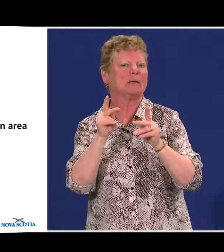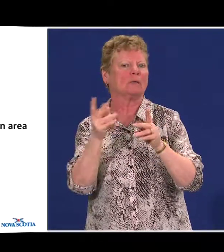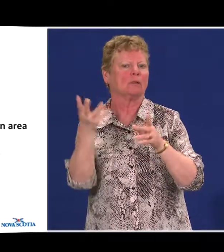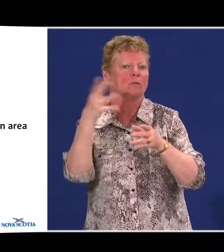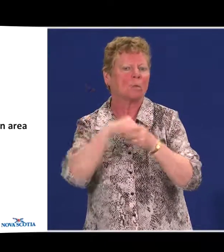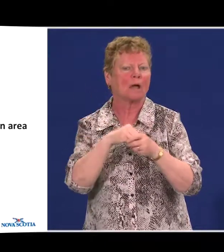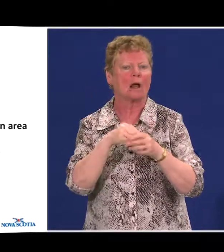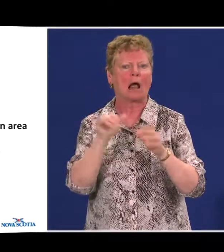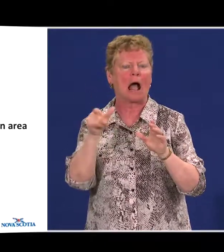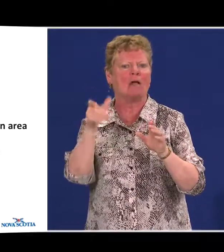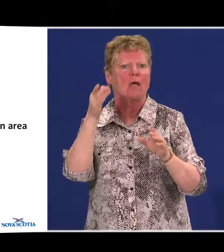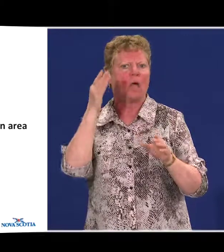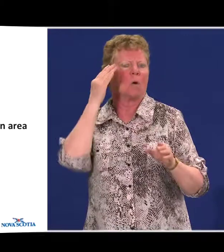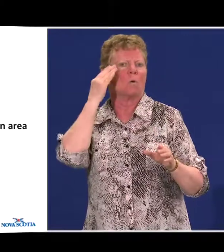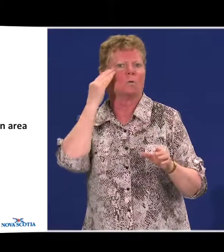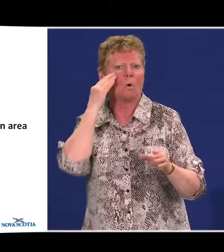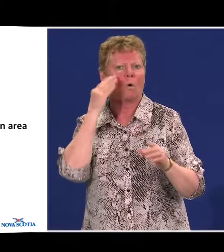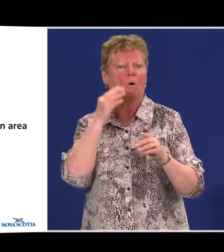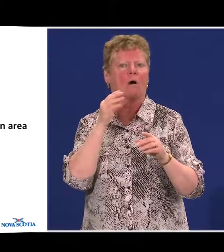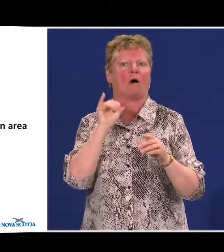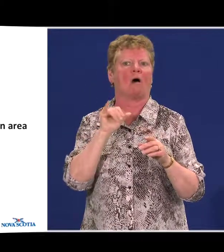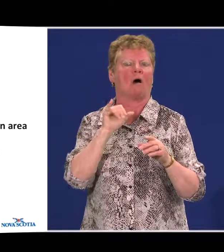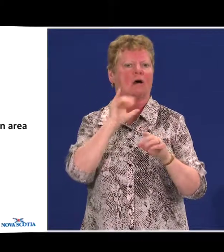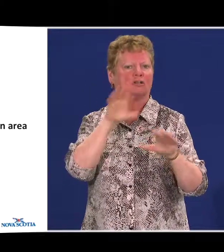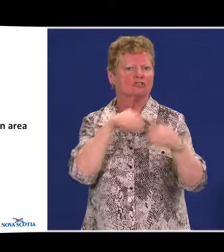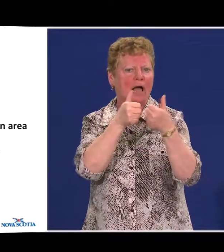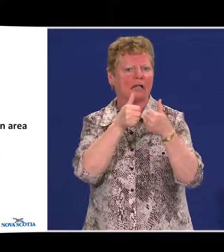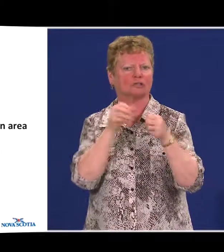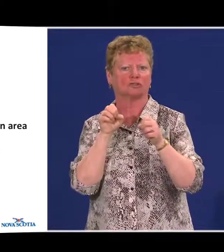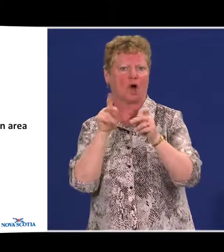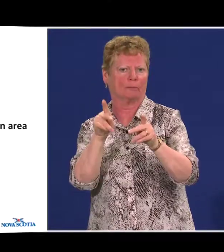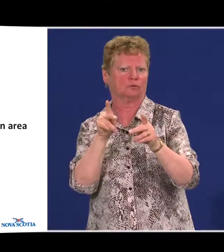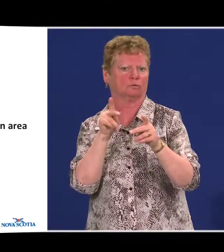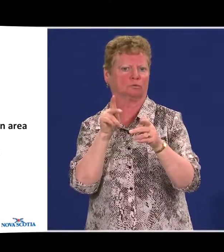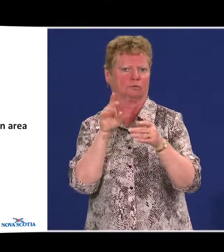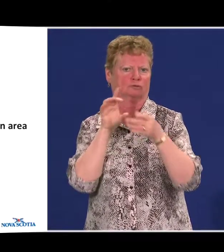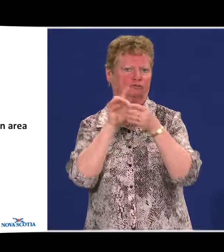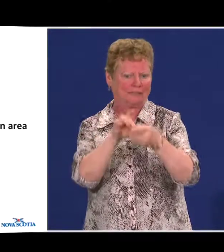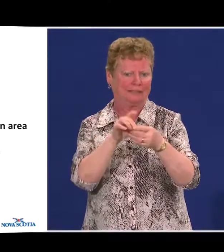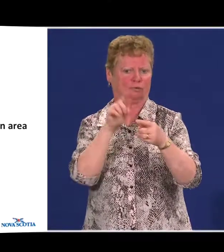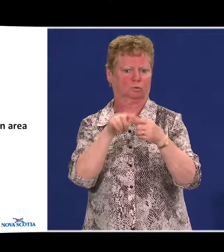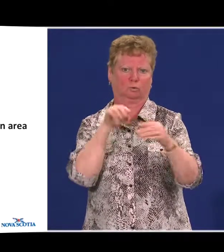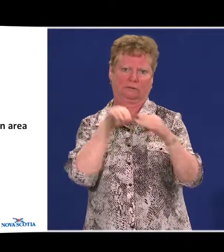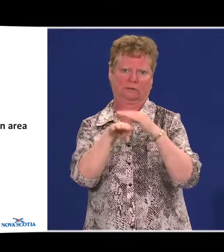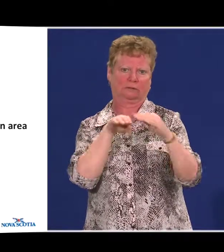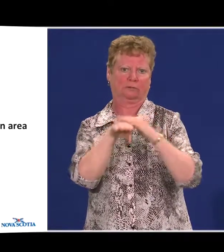aware of the challenges and opportunities that are connected to accessibility.